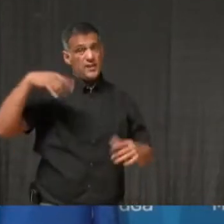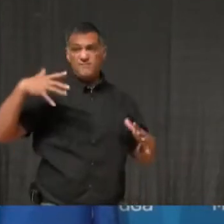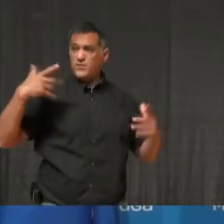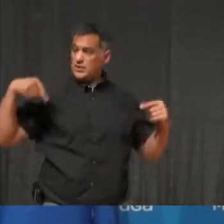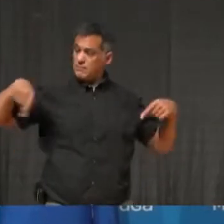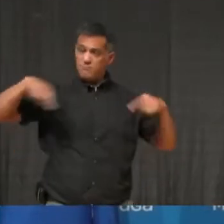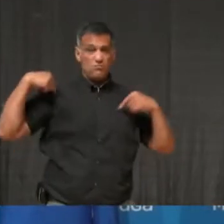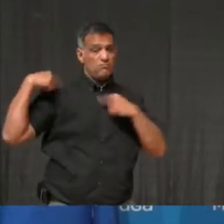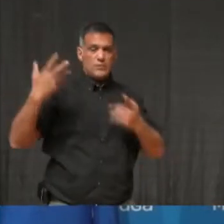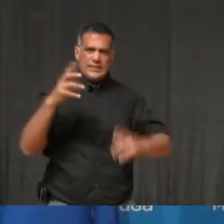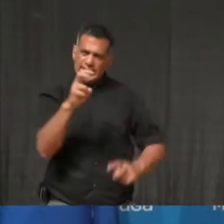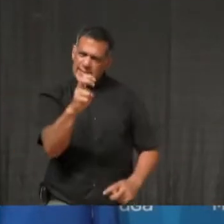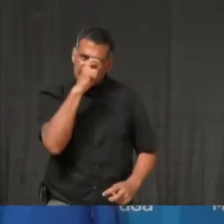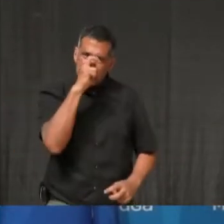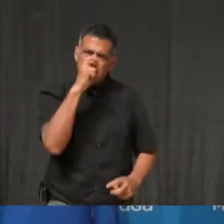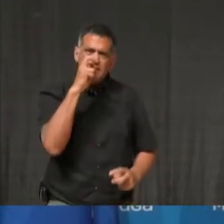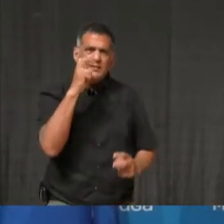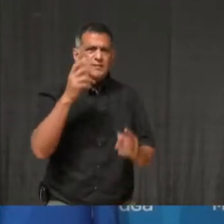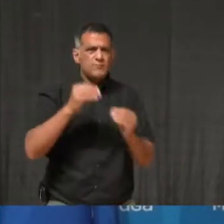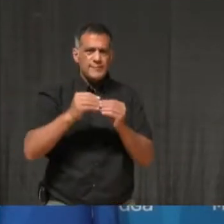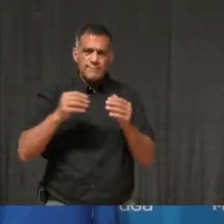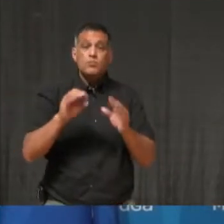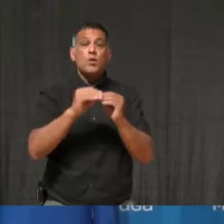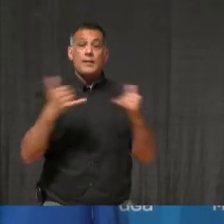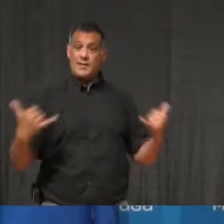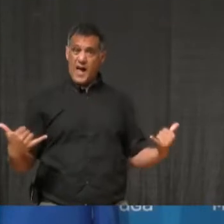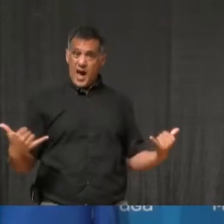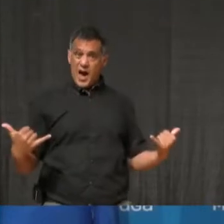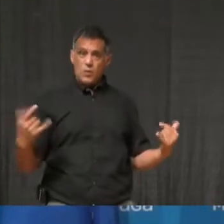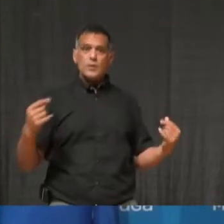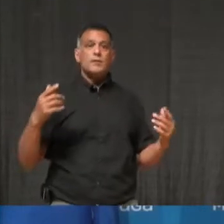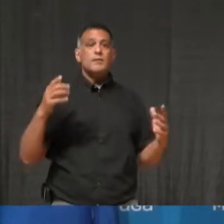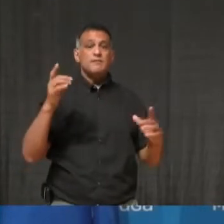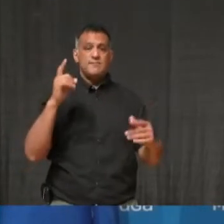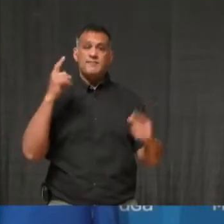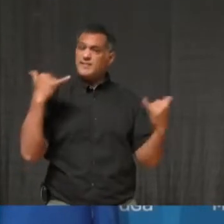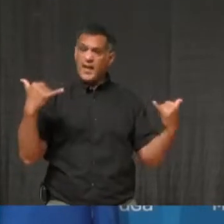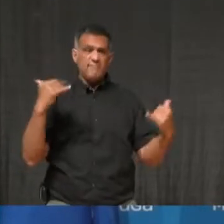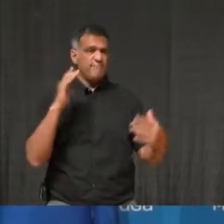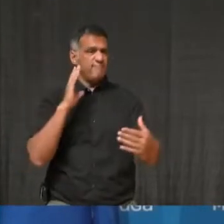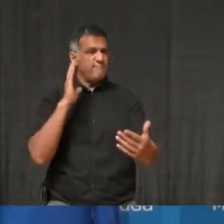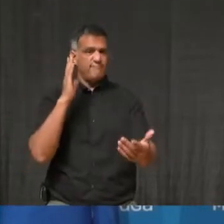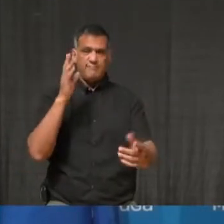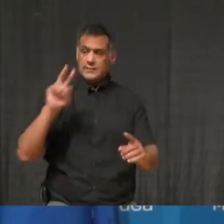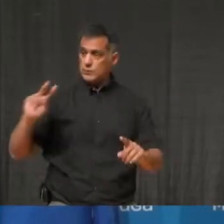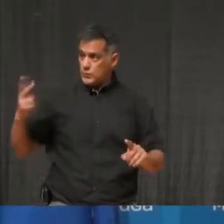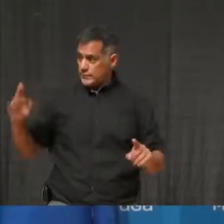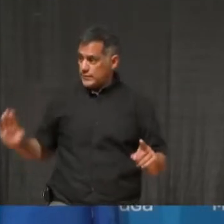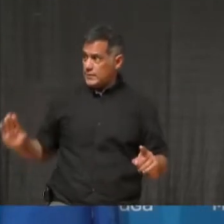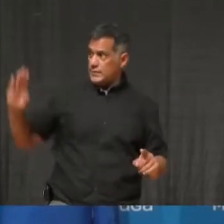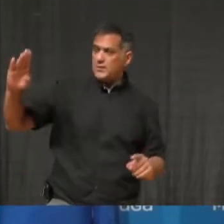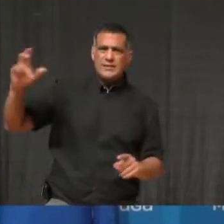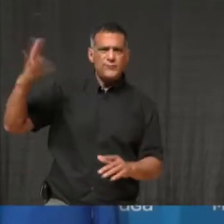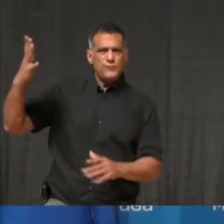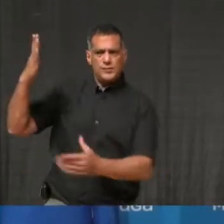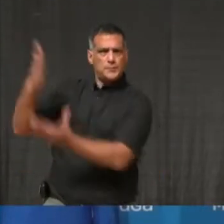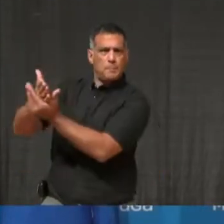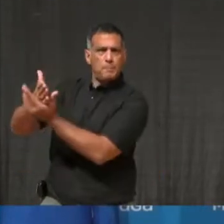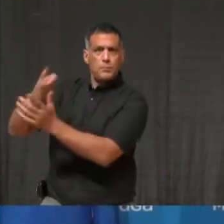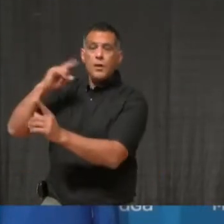and right now to stop the second wave from overwhelming our community and overburdening our hospitals.